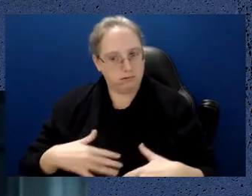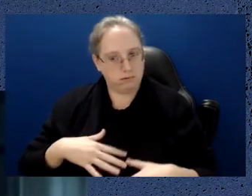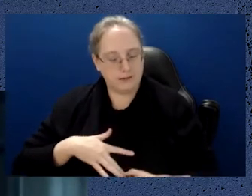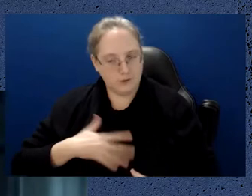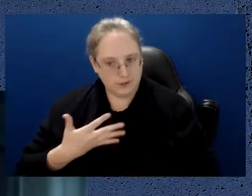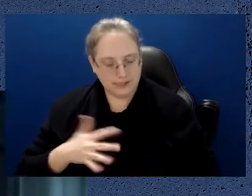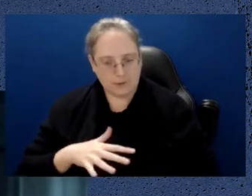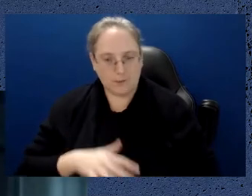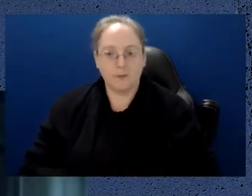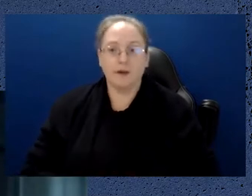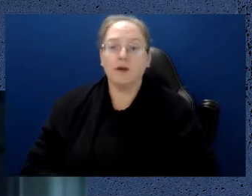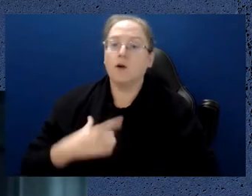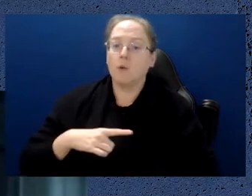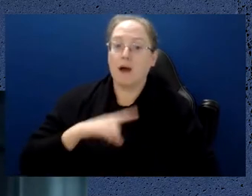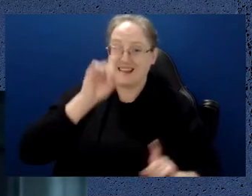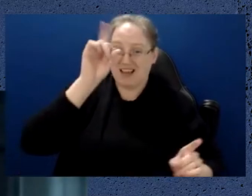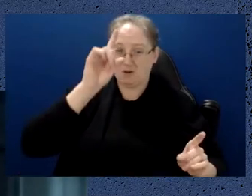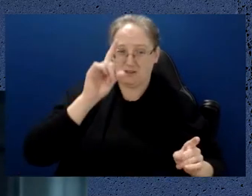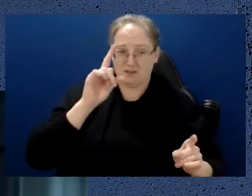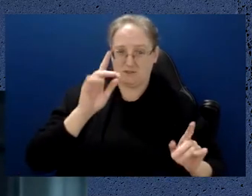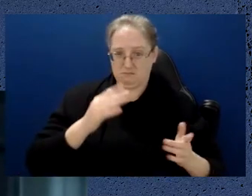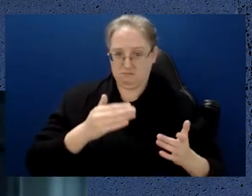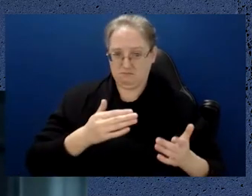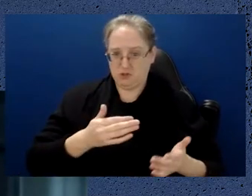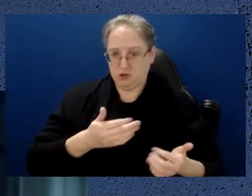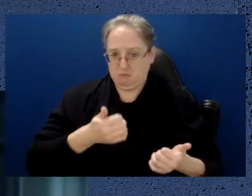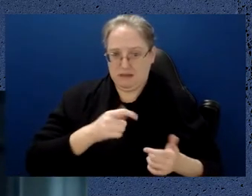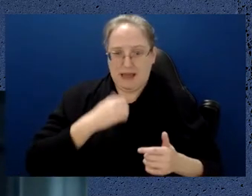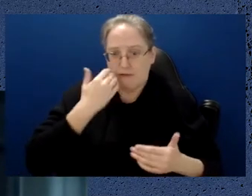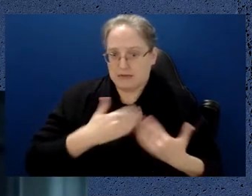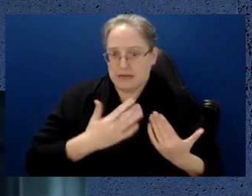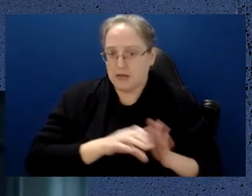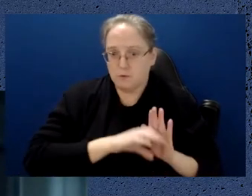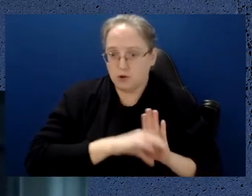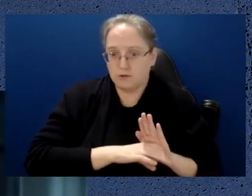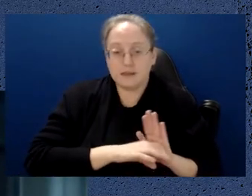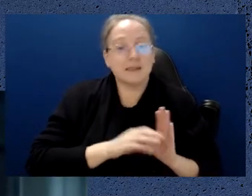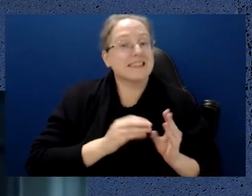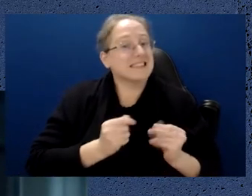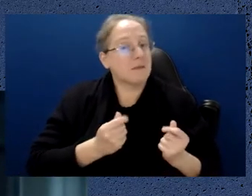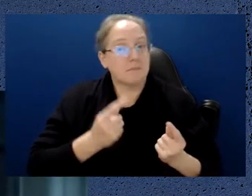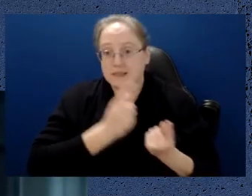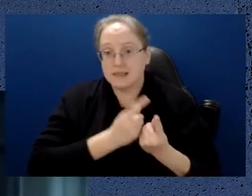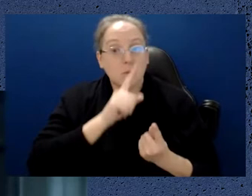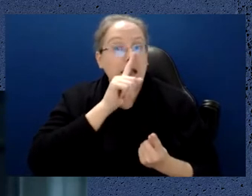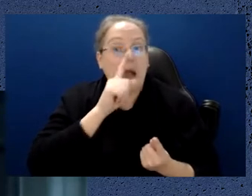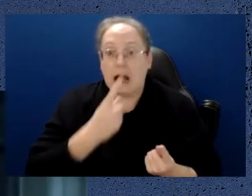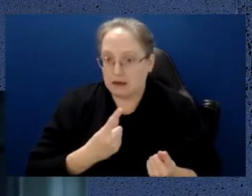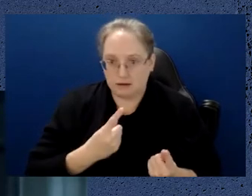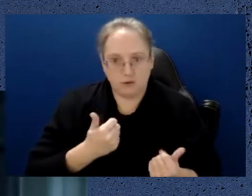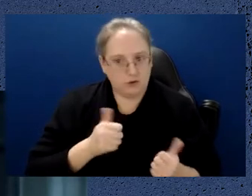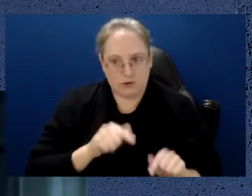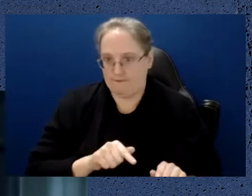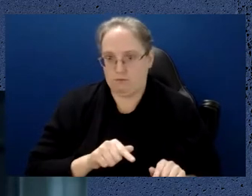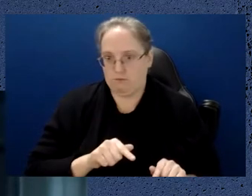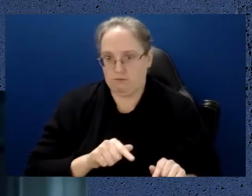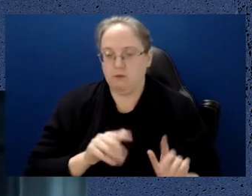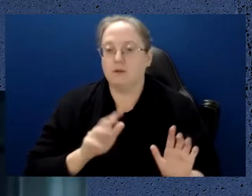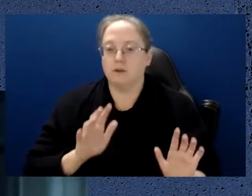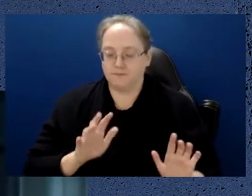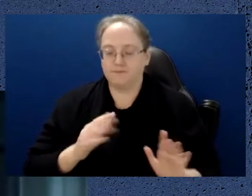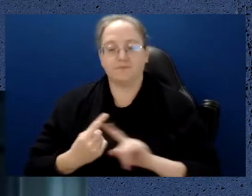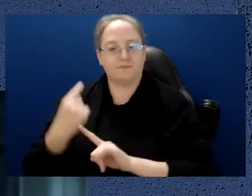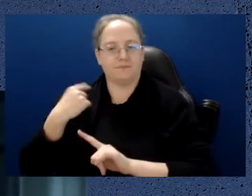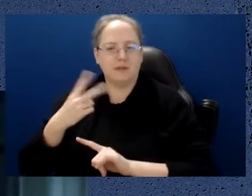that we cannot calculate on today's computer. So about 40 years ago, Richard